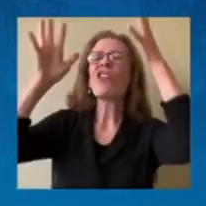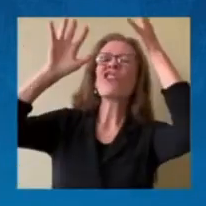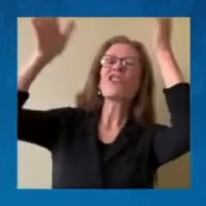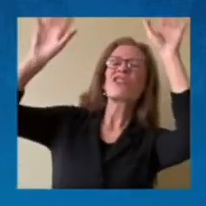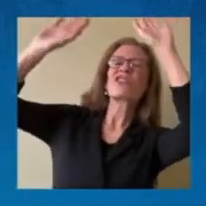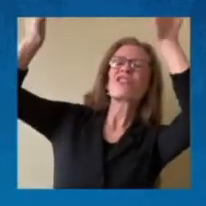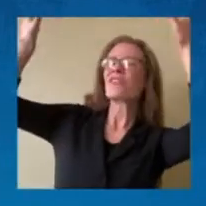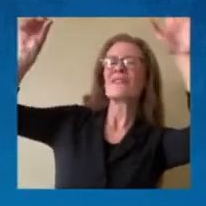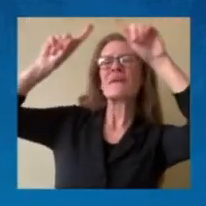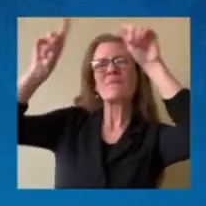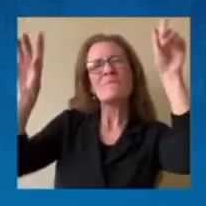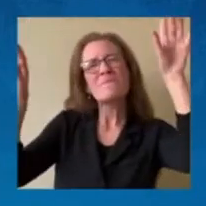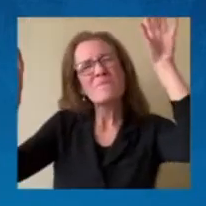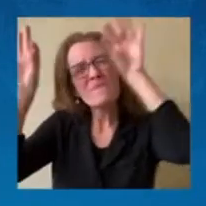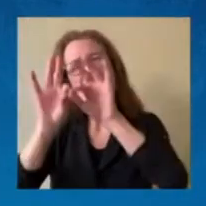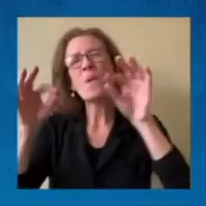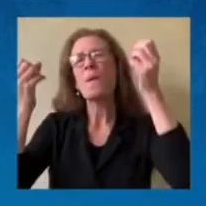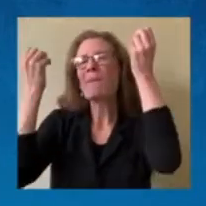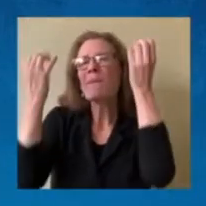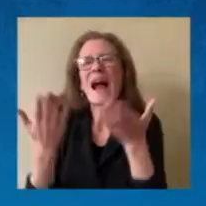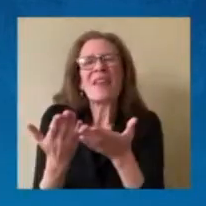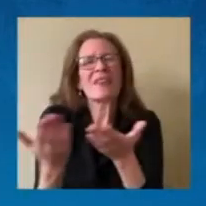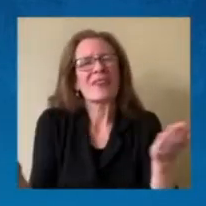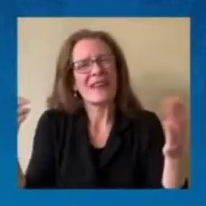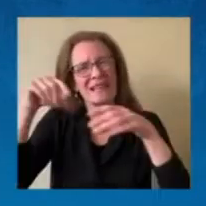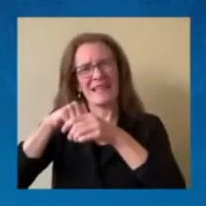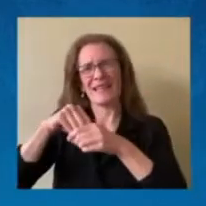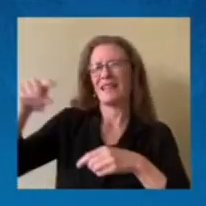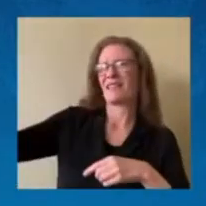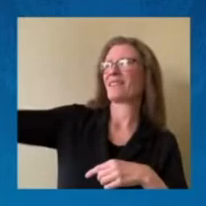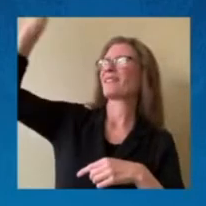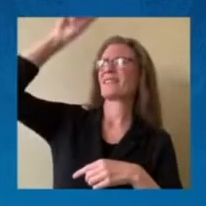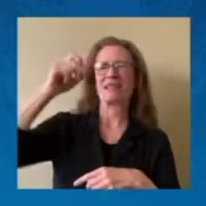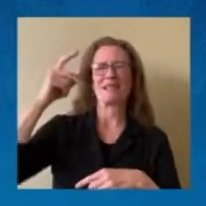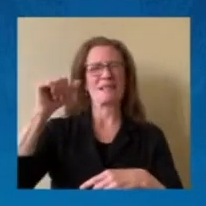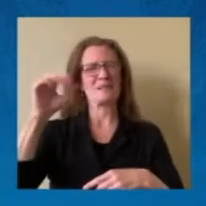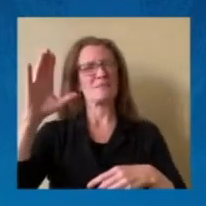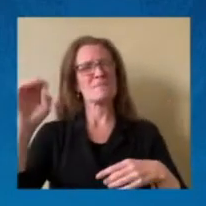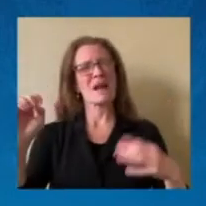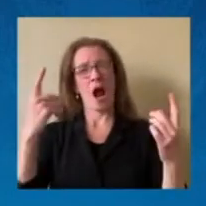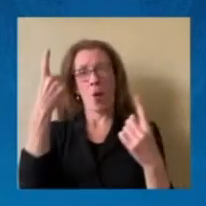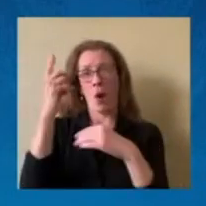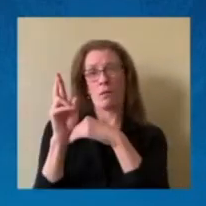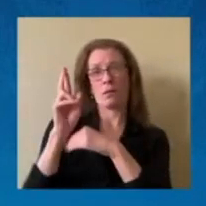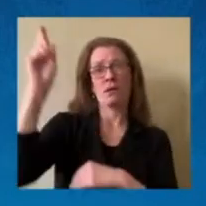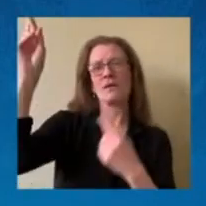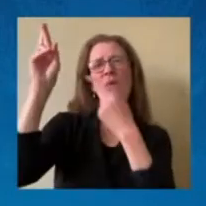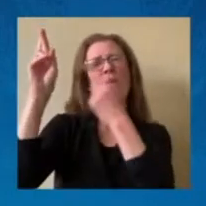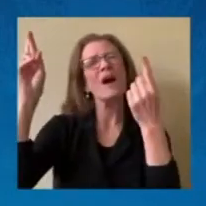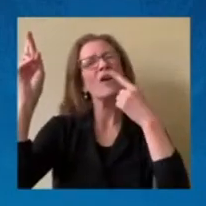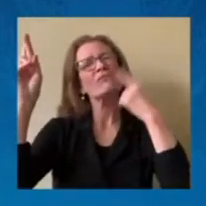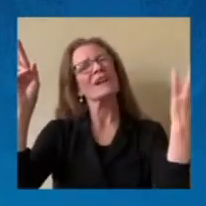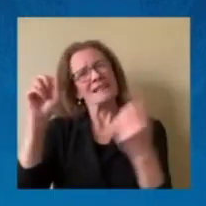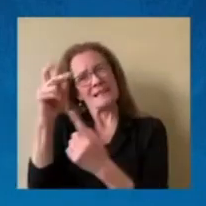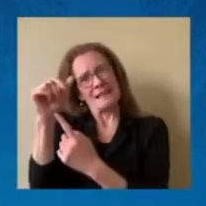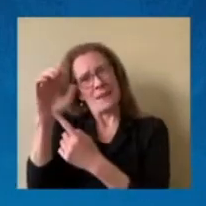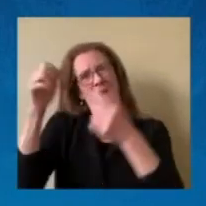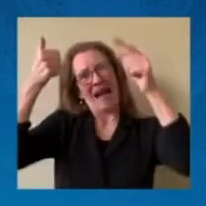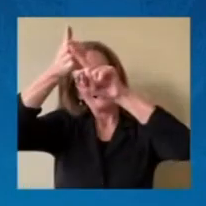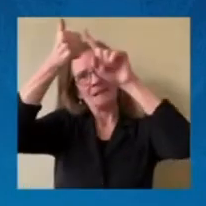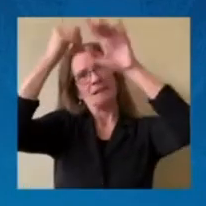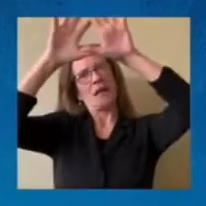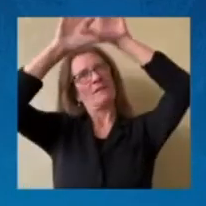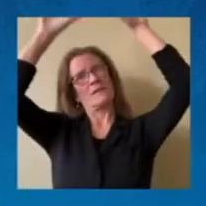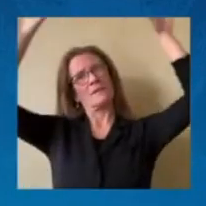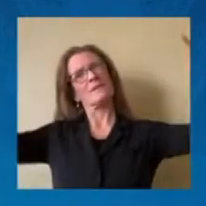implications of not just the launch process, but our spaceports as well. You noted the rapid increase in activity, and